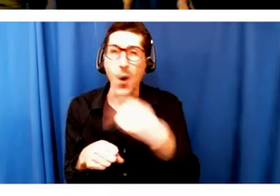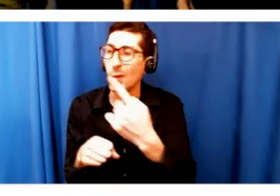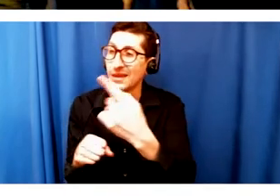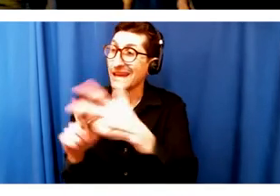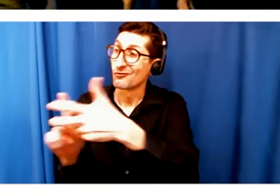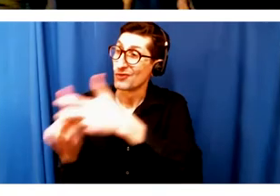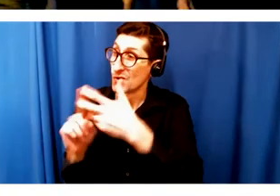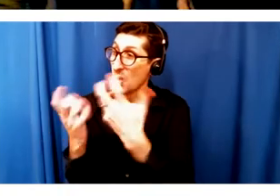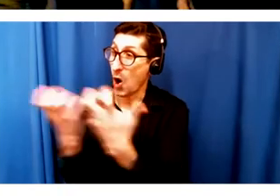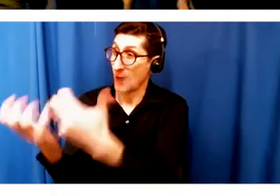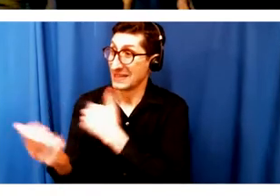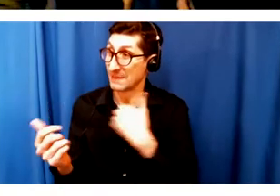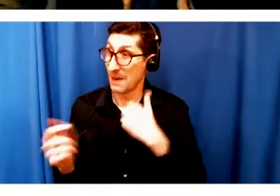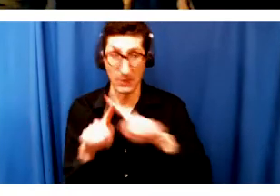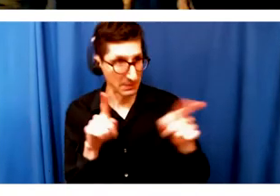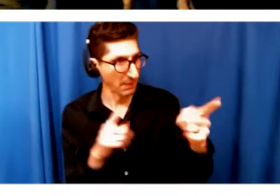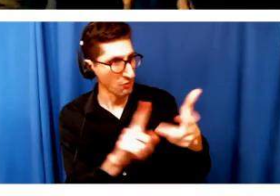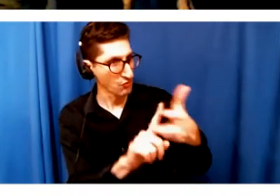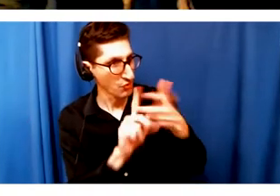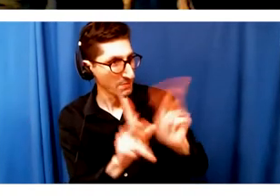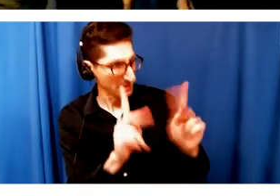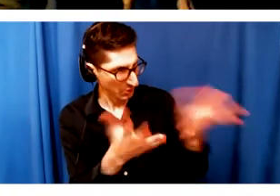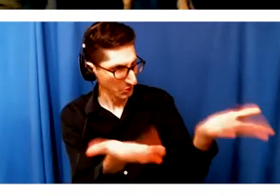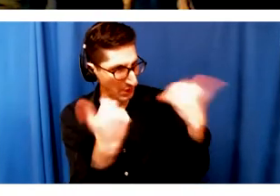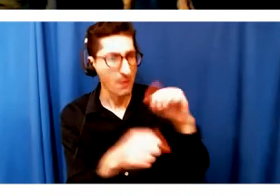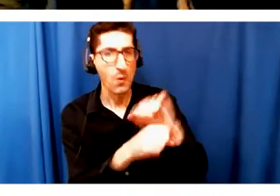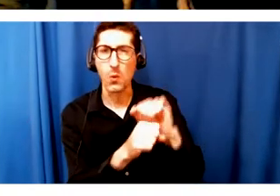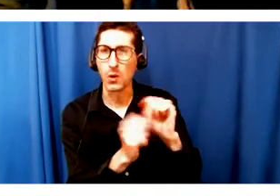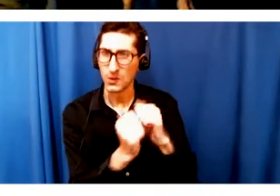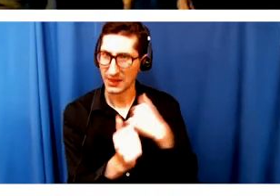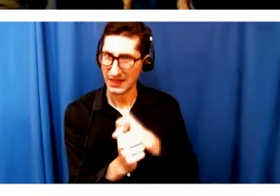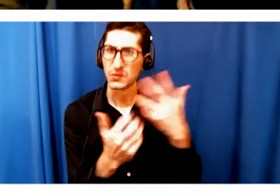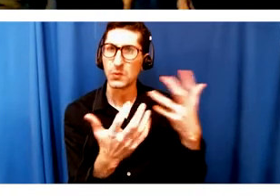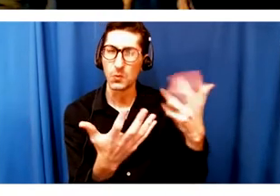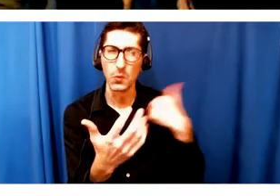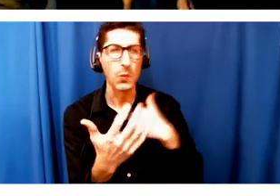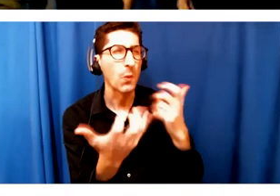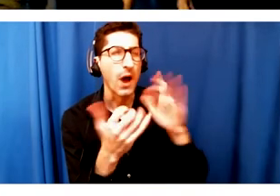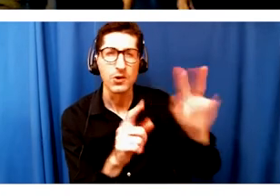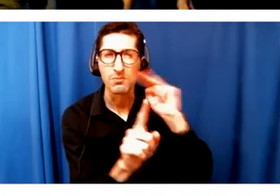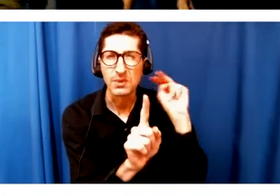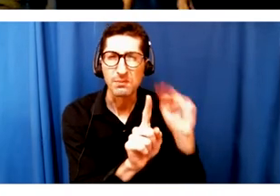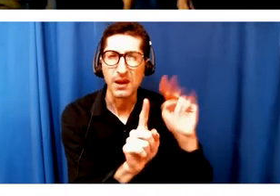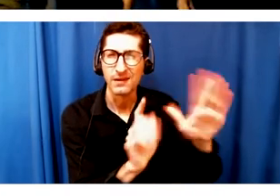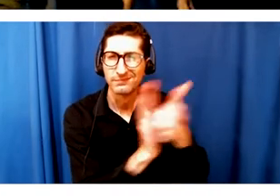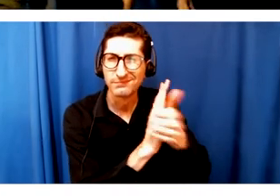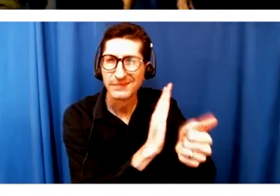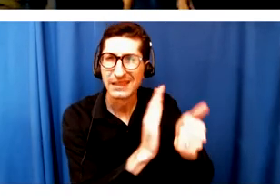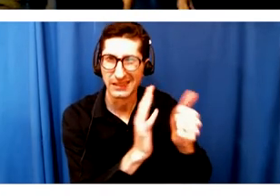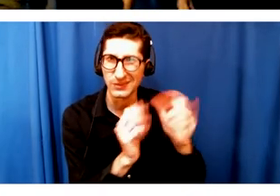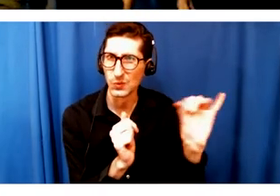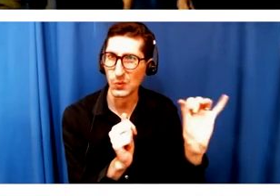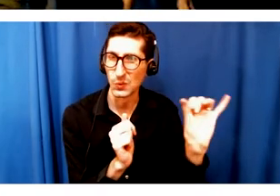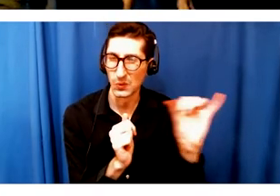we want you and we want to hear your perspectives and get your talent. So that's one of, you know, many zones that we're really